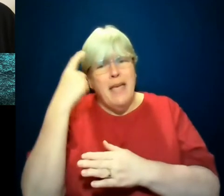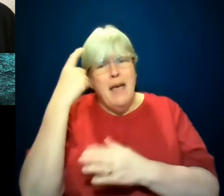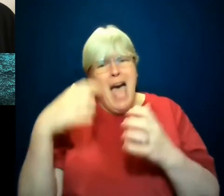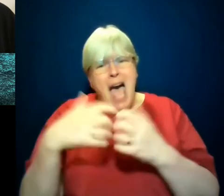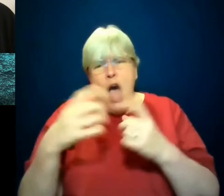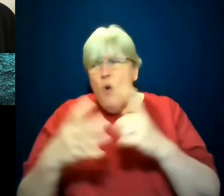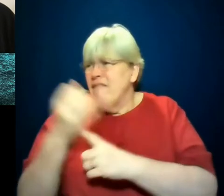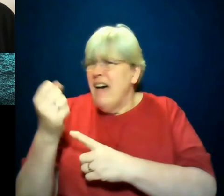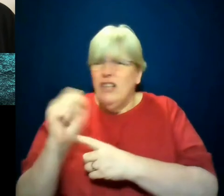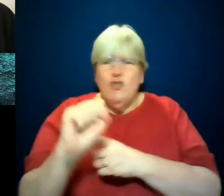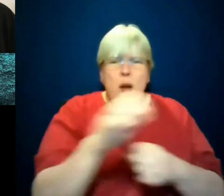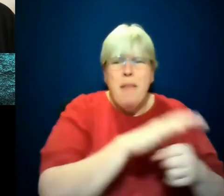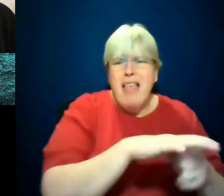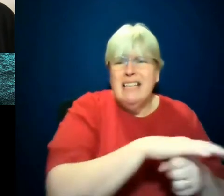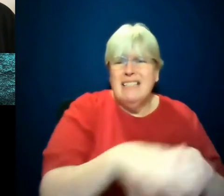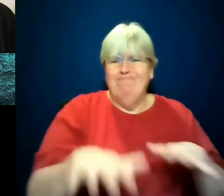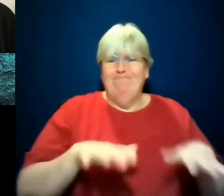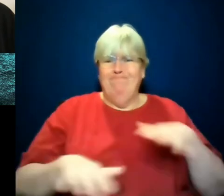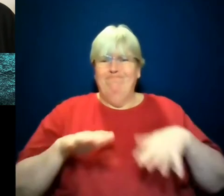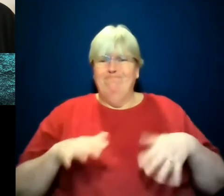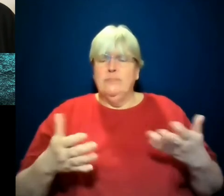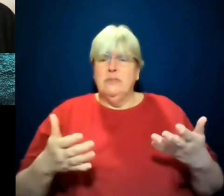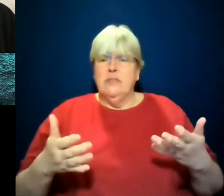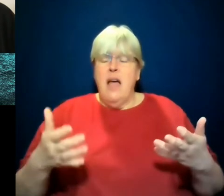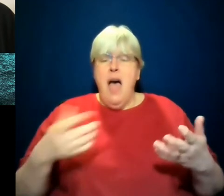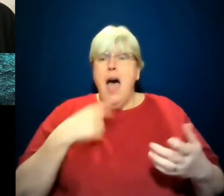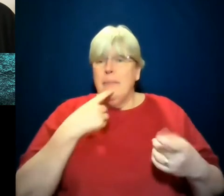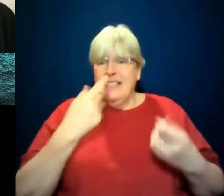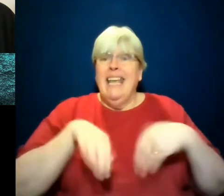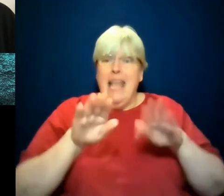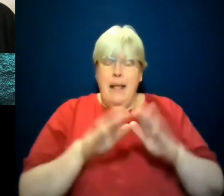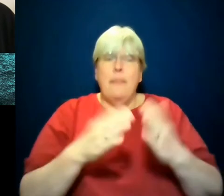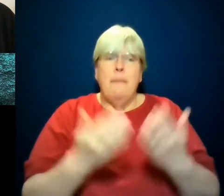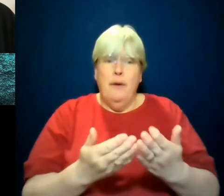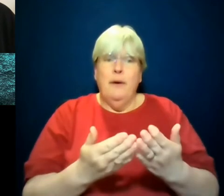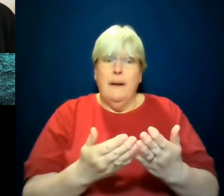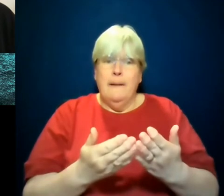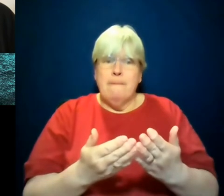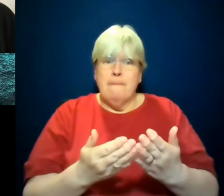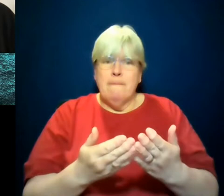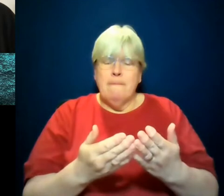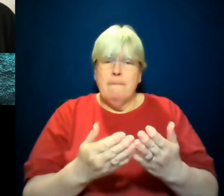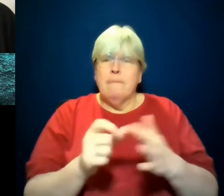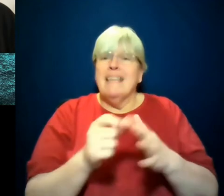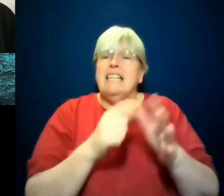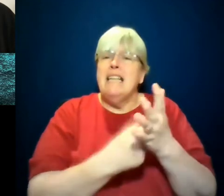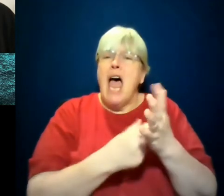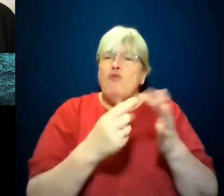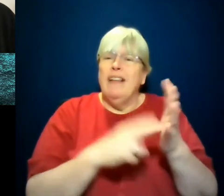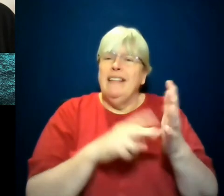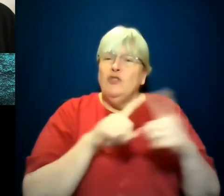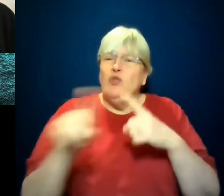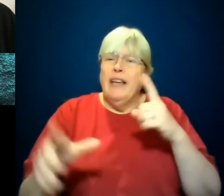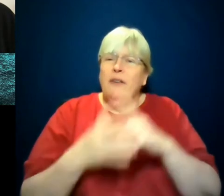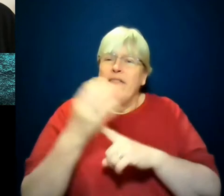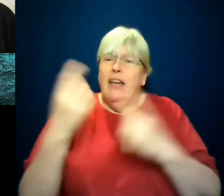think, I suppose what I'm, I'm kind of saying is that in the books, Aaron Matthews, one of the things you feel about him is he's trying hard to find a place where